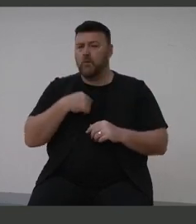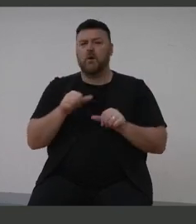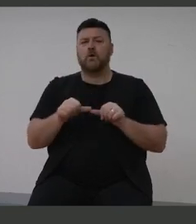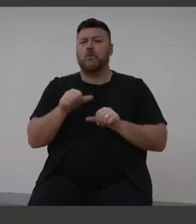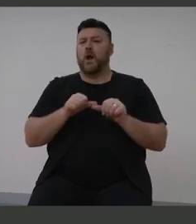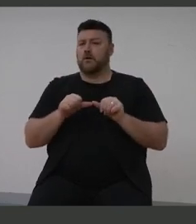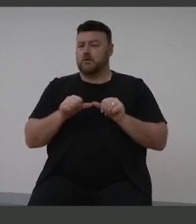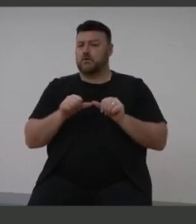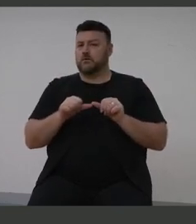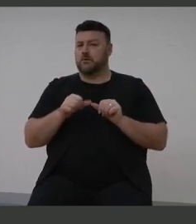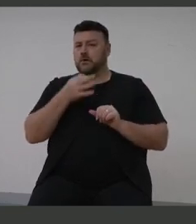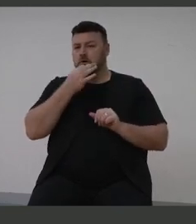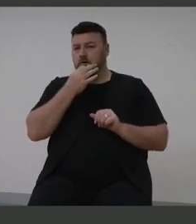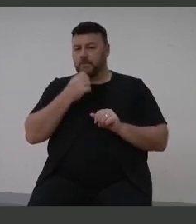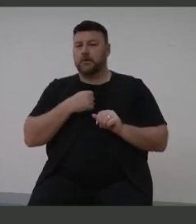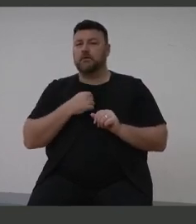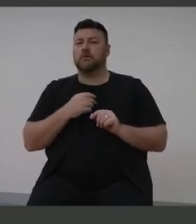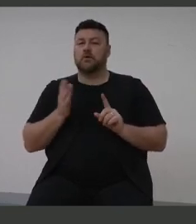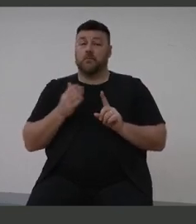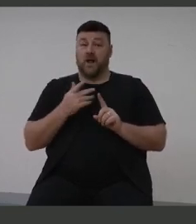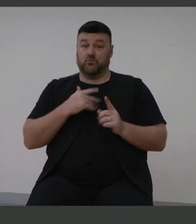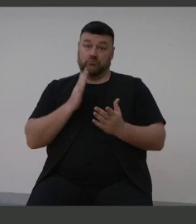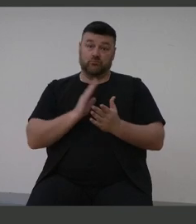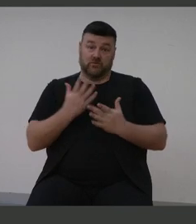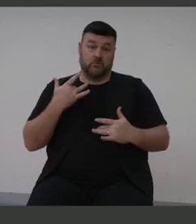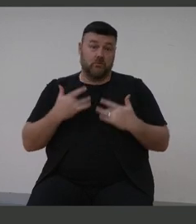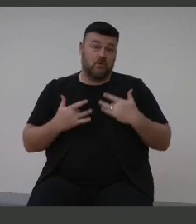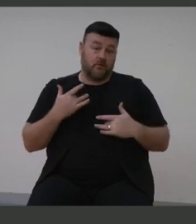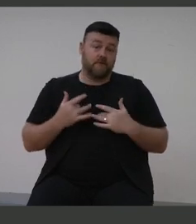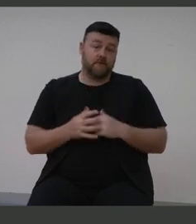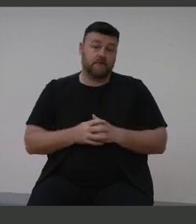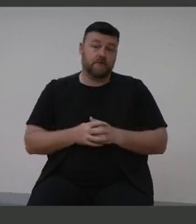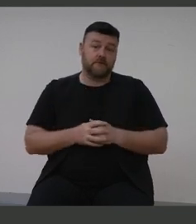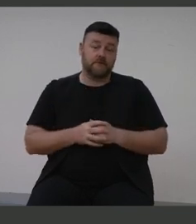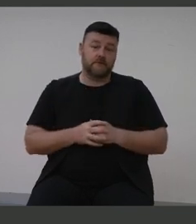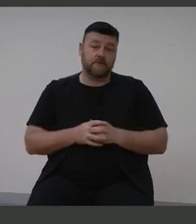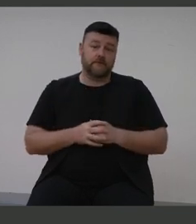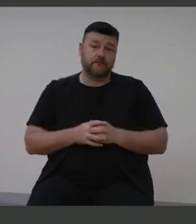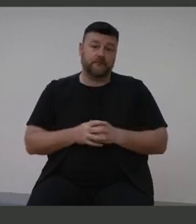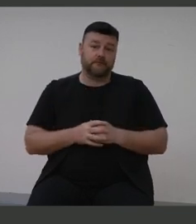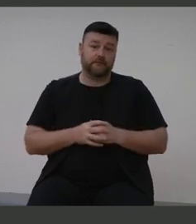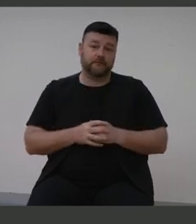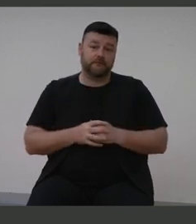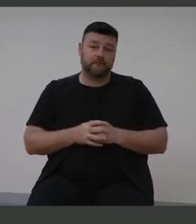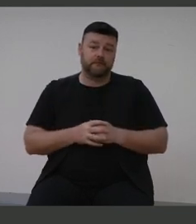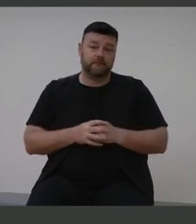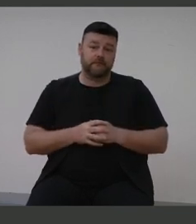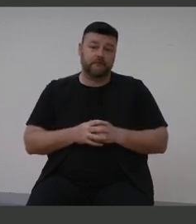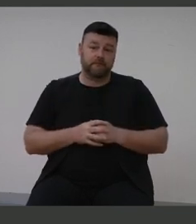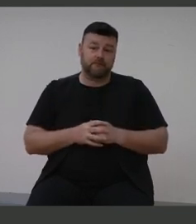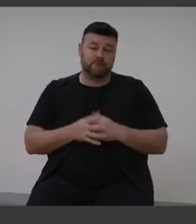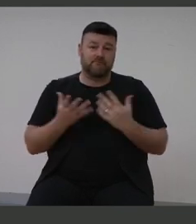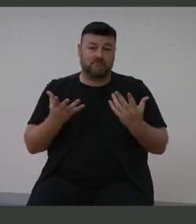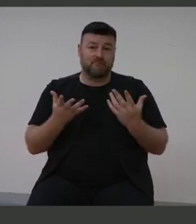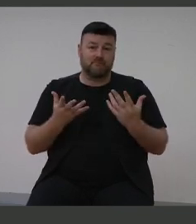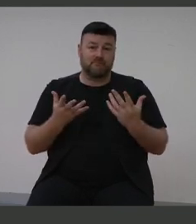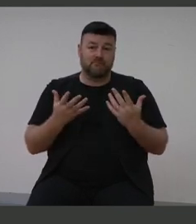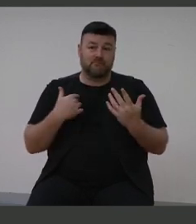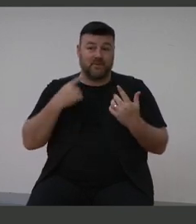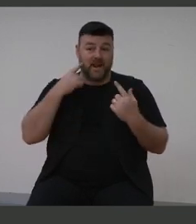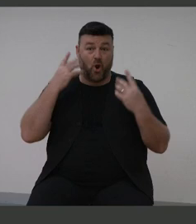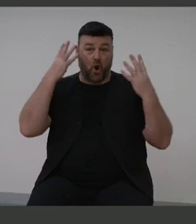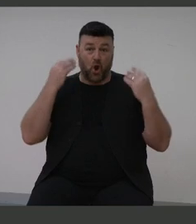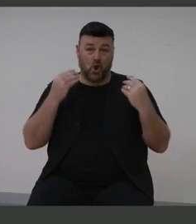and actually come back to some of the realities of what we're talking about in this space that I work in. And that is the lives that are affected by this.